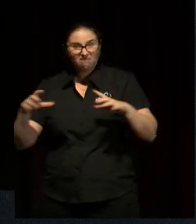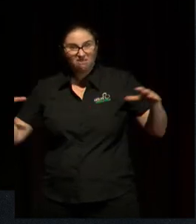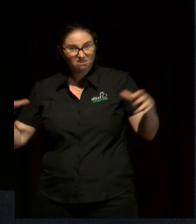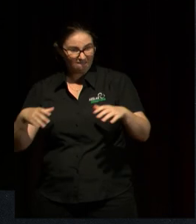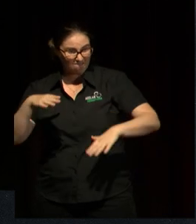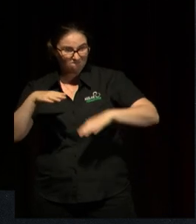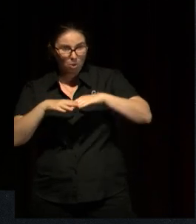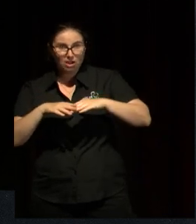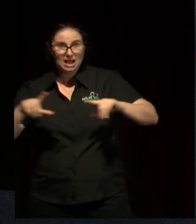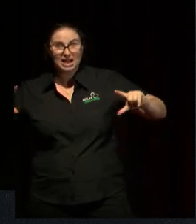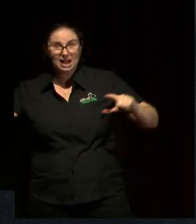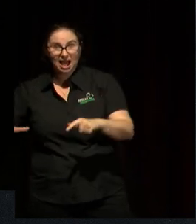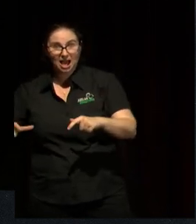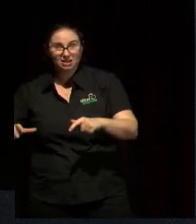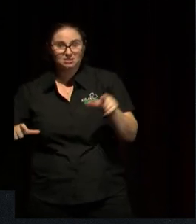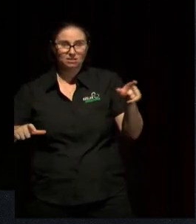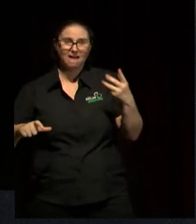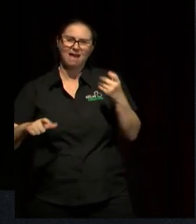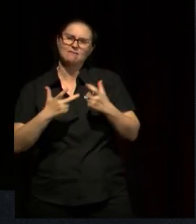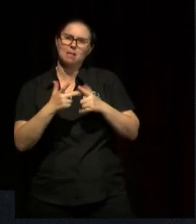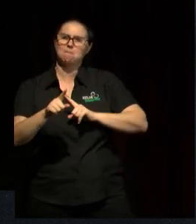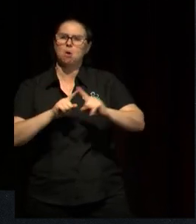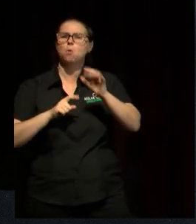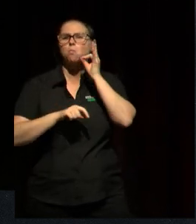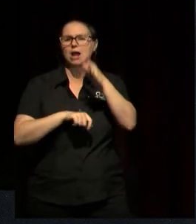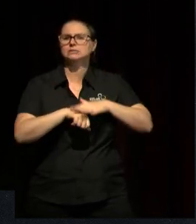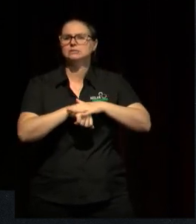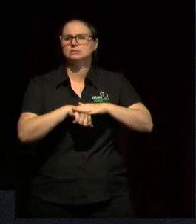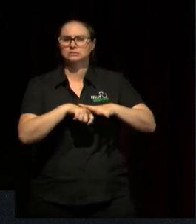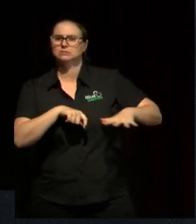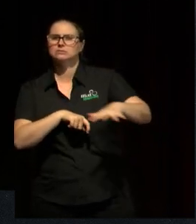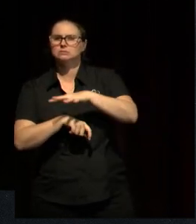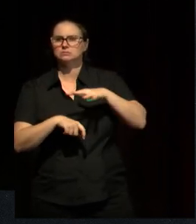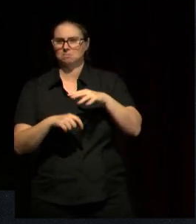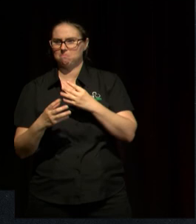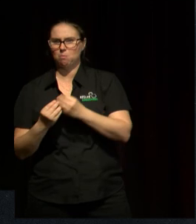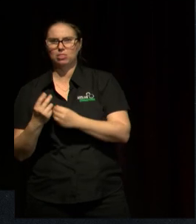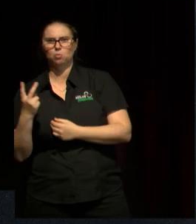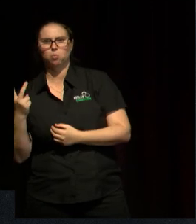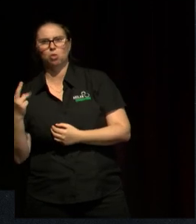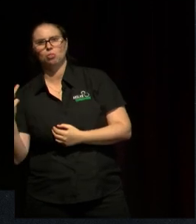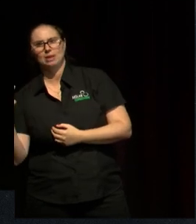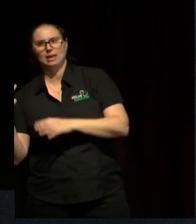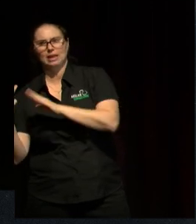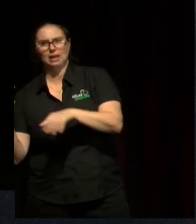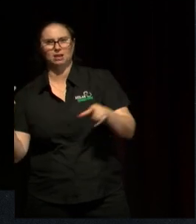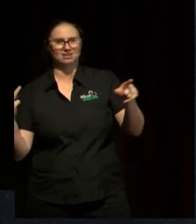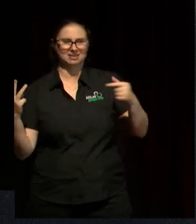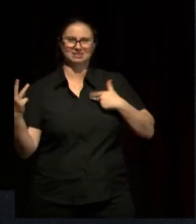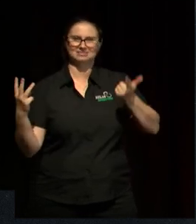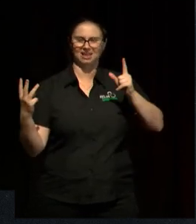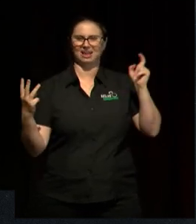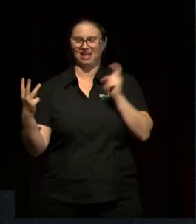there's two dark skinned children and the teacher makes all these assumptions. Anyway, my son comes home and